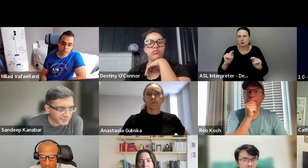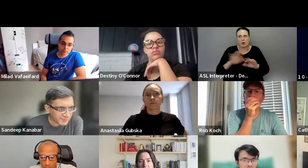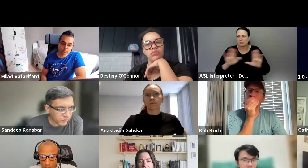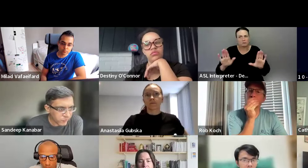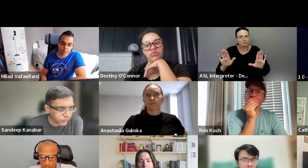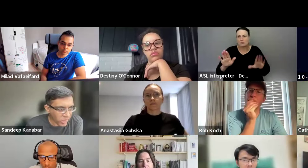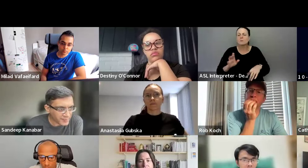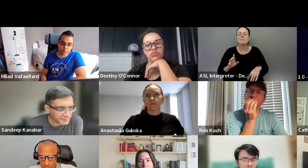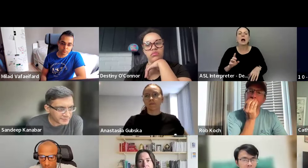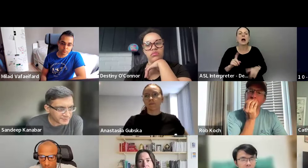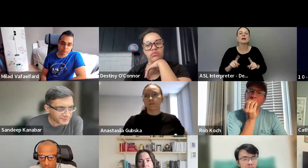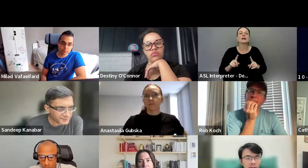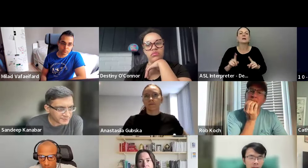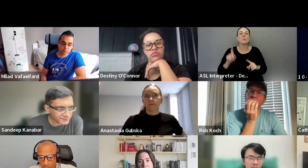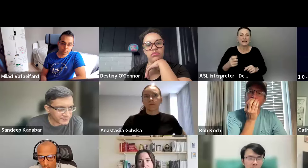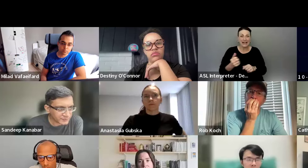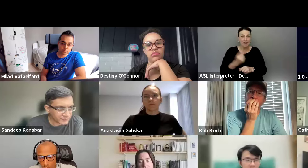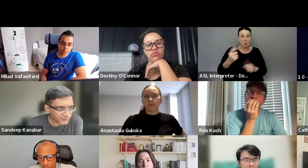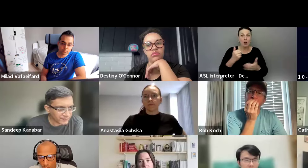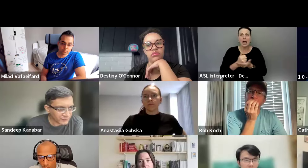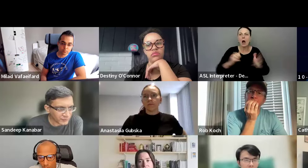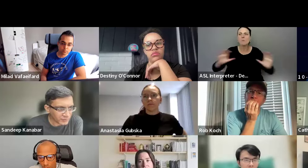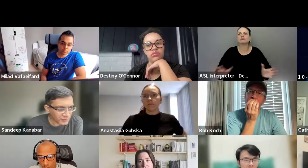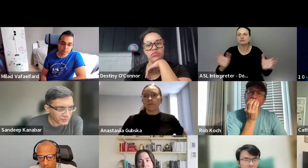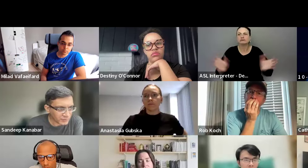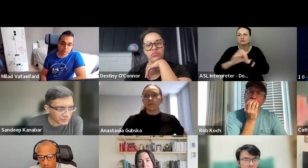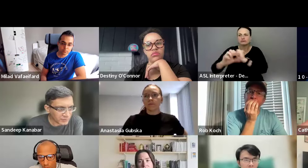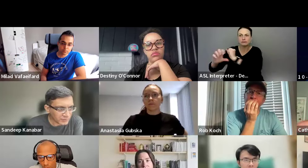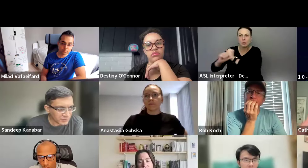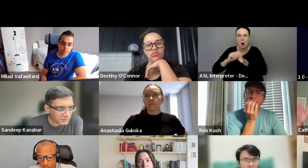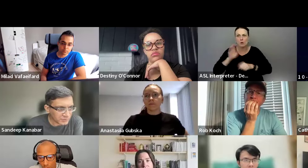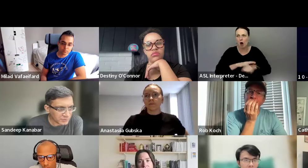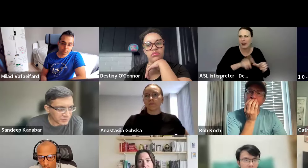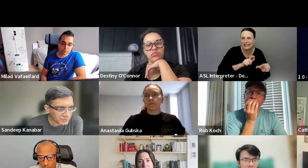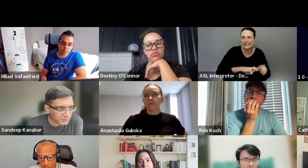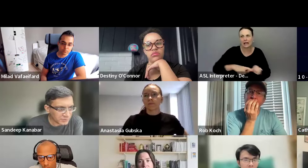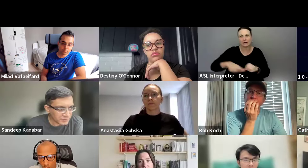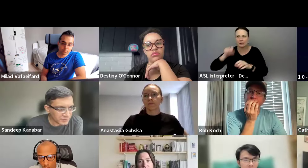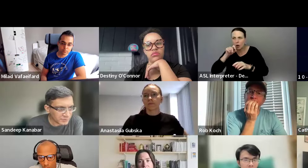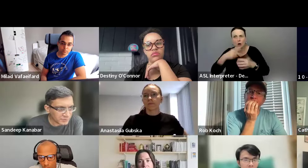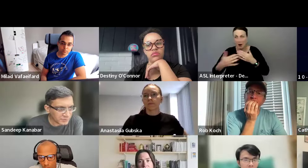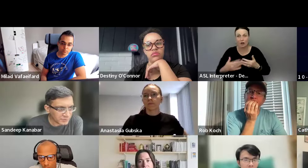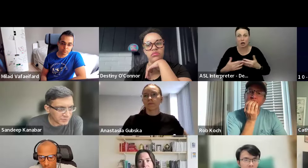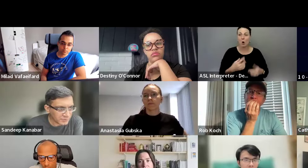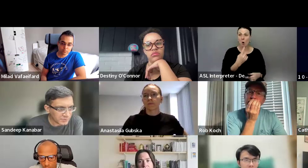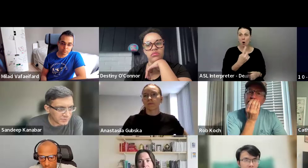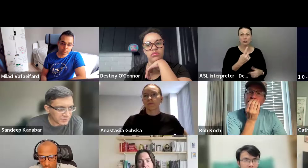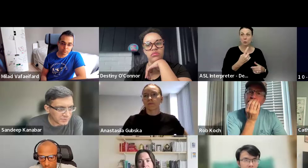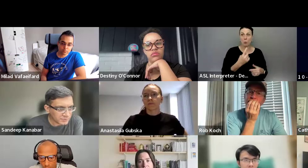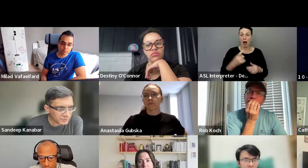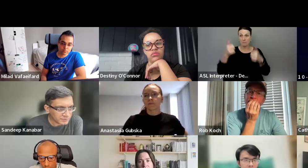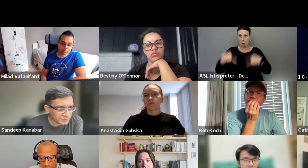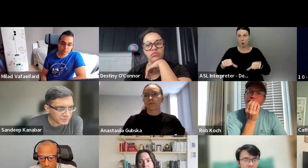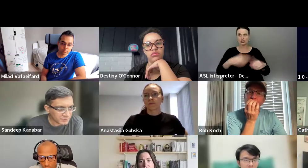everyone to help promote on social media, right? Like if someone posts, like we share, like there, we need everyone, not everyone needs to read,